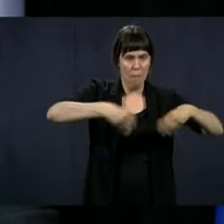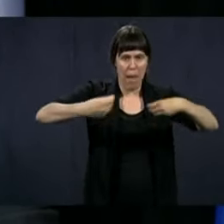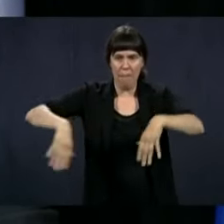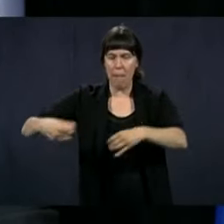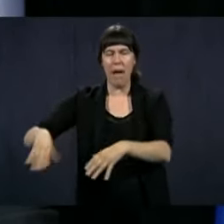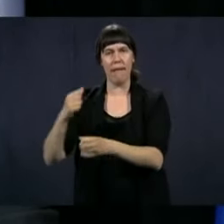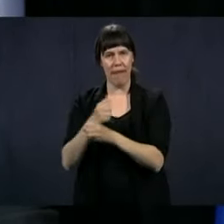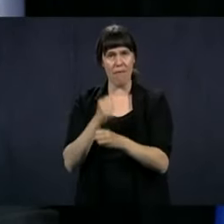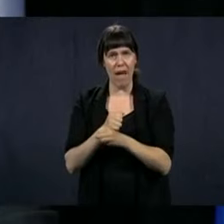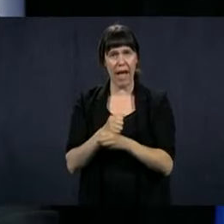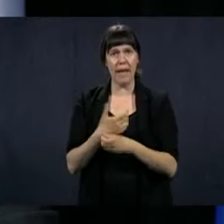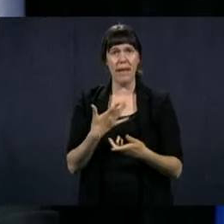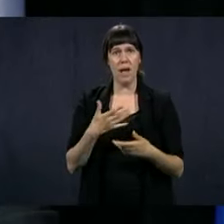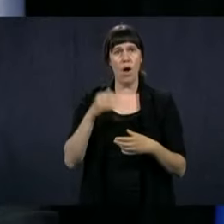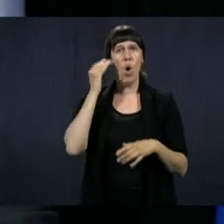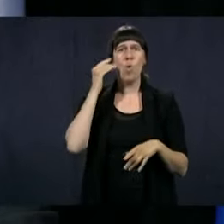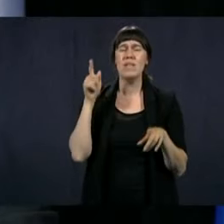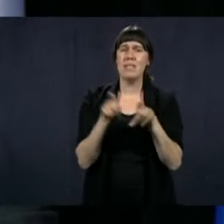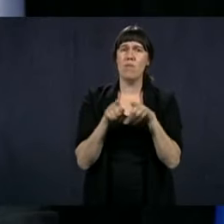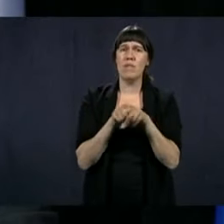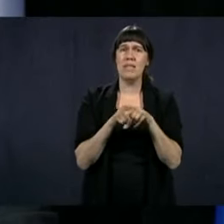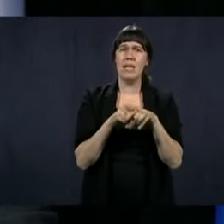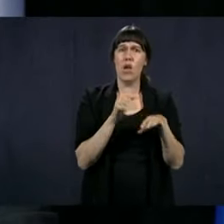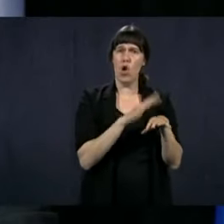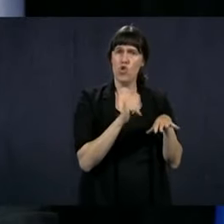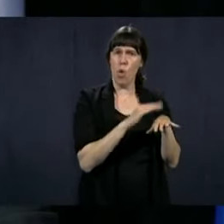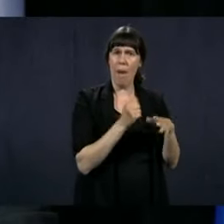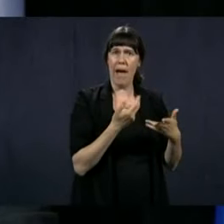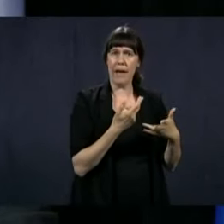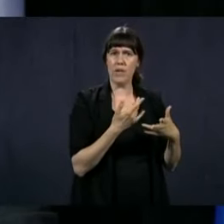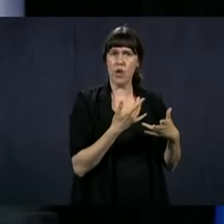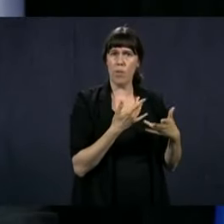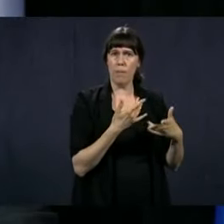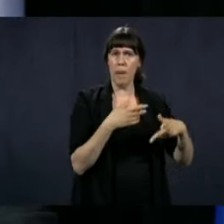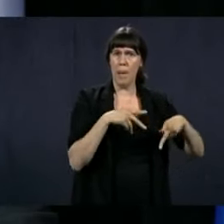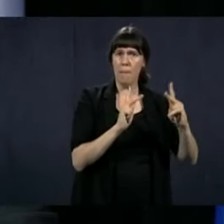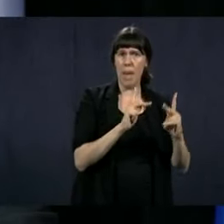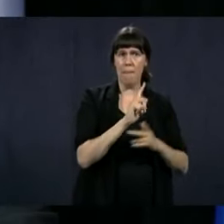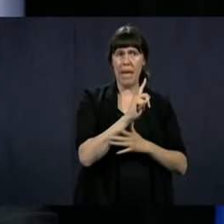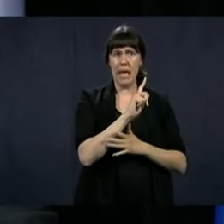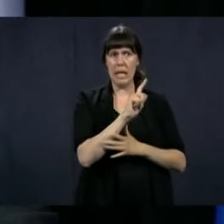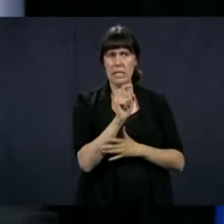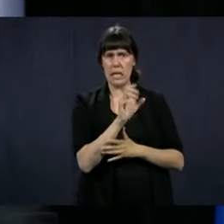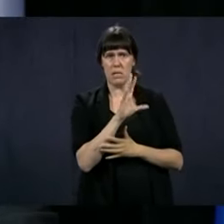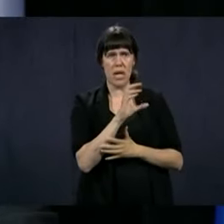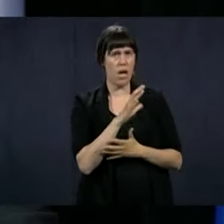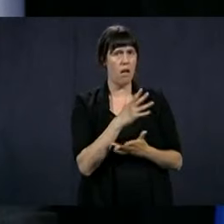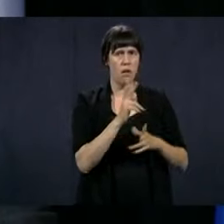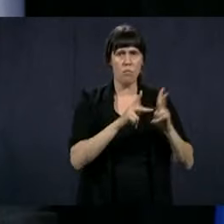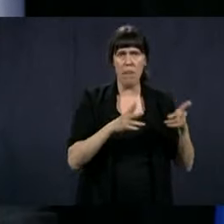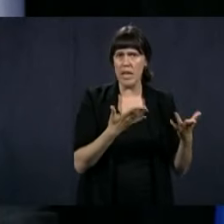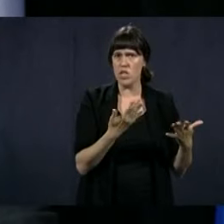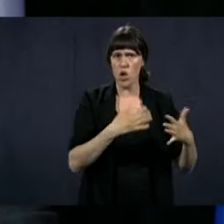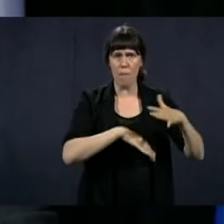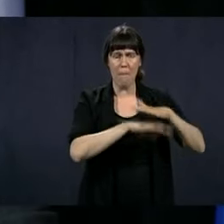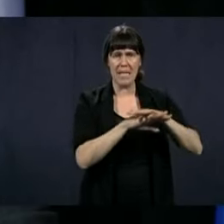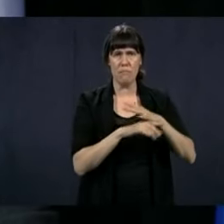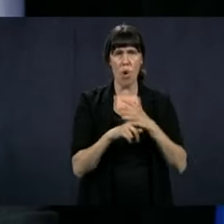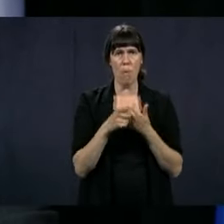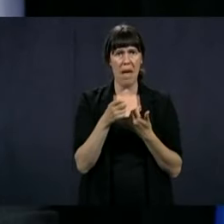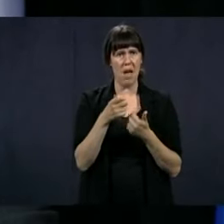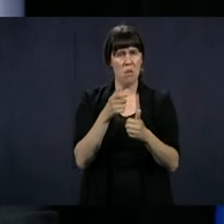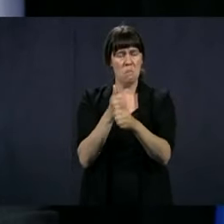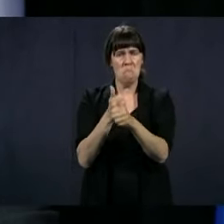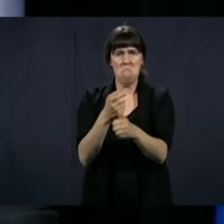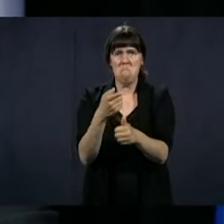because it's a program that allows 550 people max. So we're far from those numbers. Where are you going to be finding